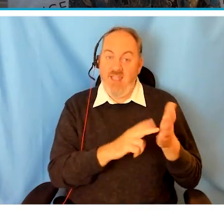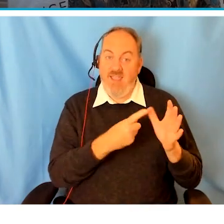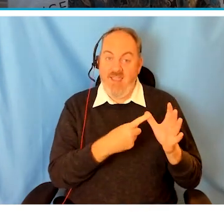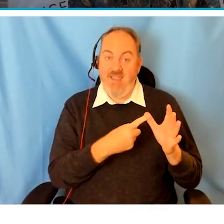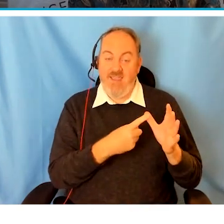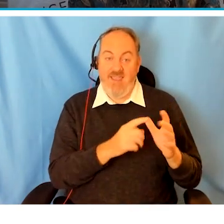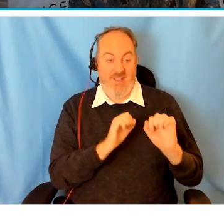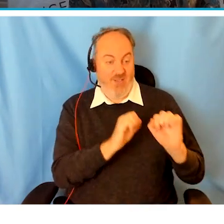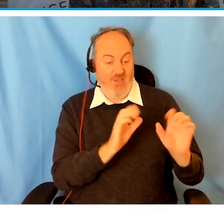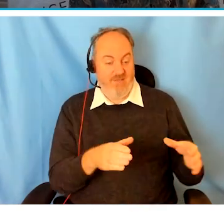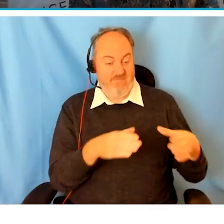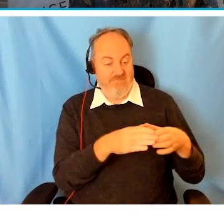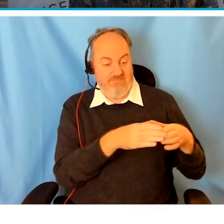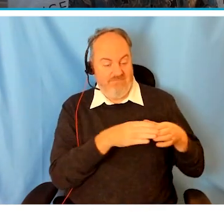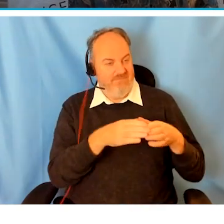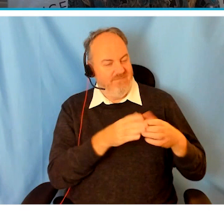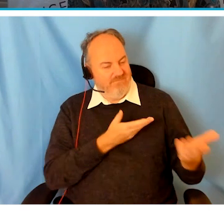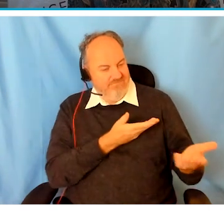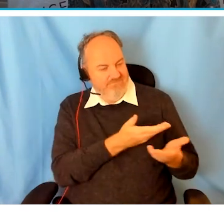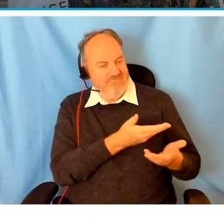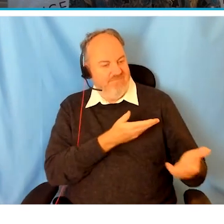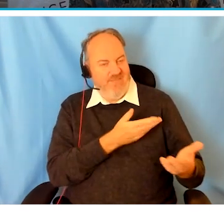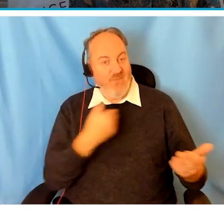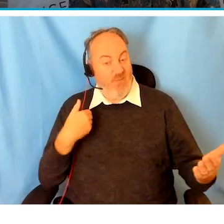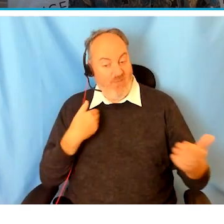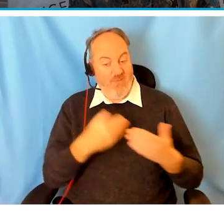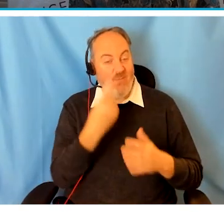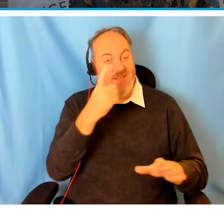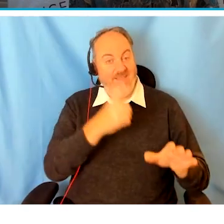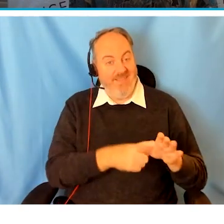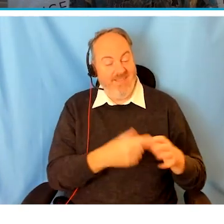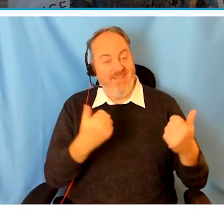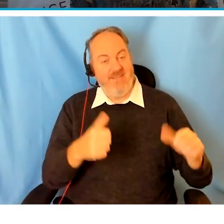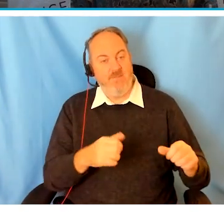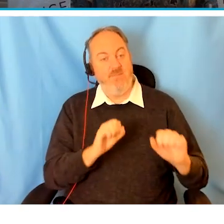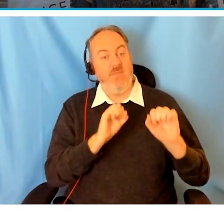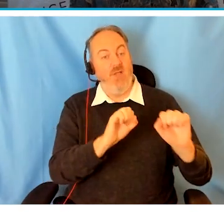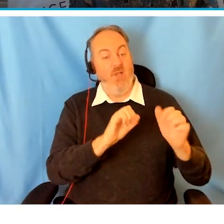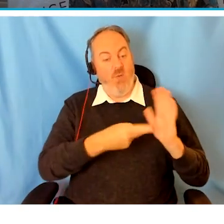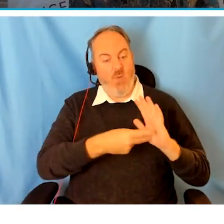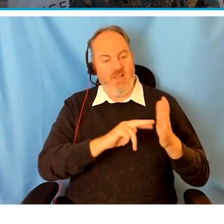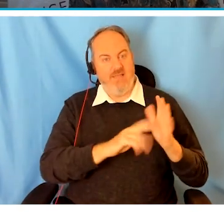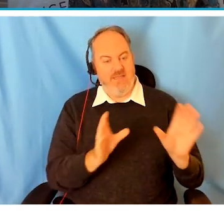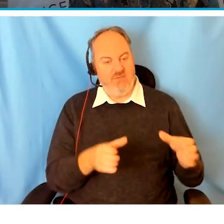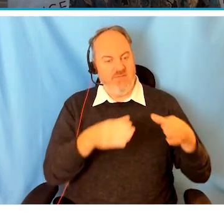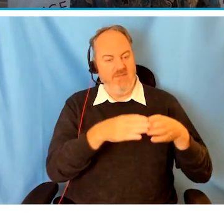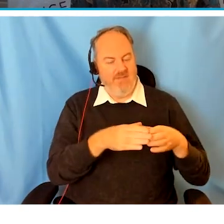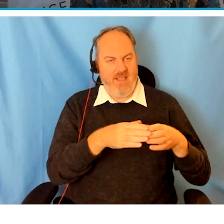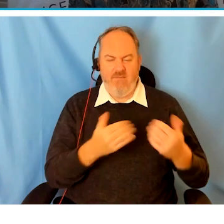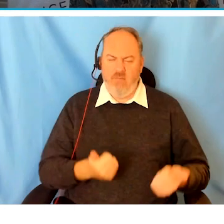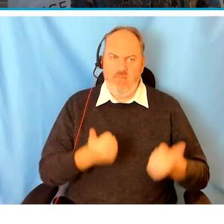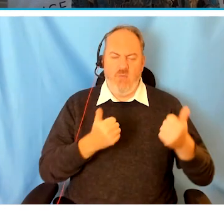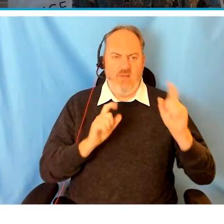some of her community over the last year. The organisation she works for has taken an innovative approach to overcoming